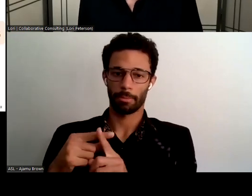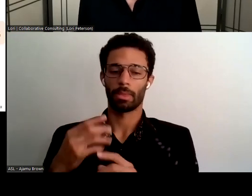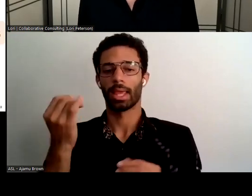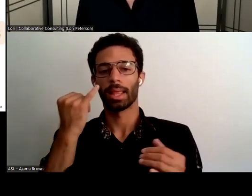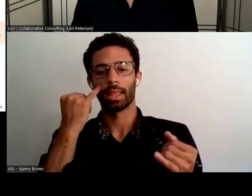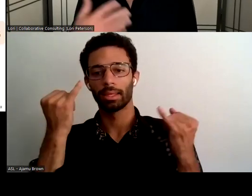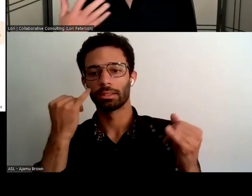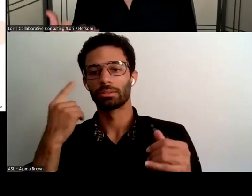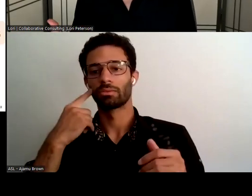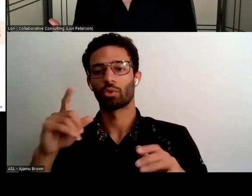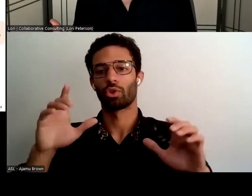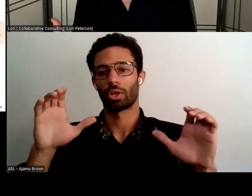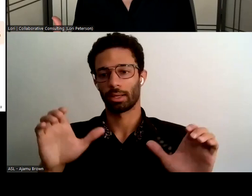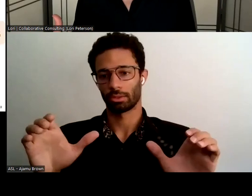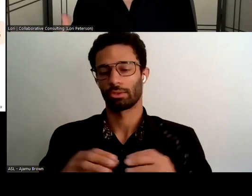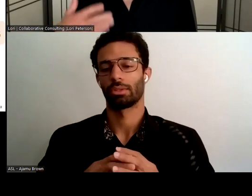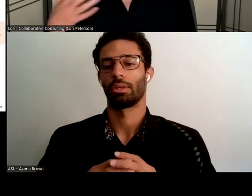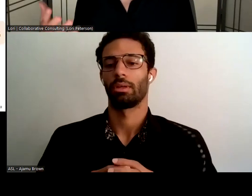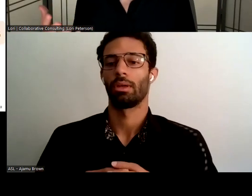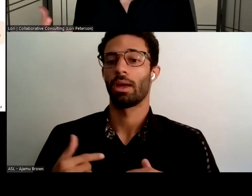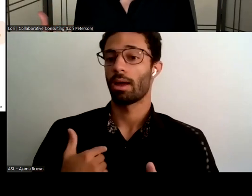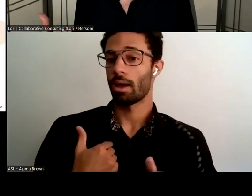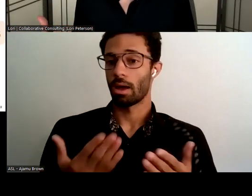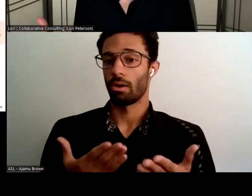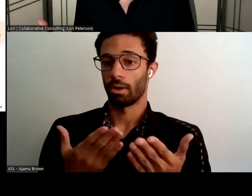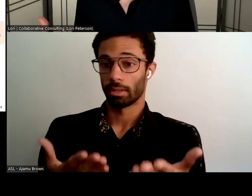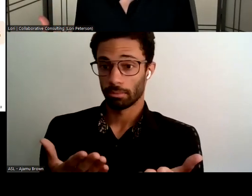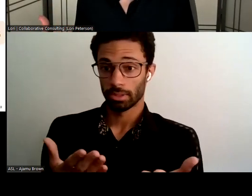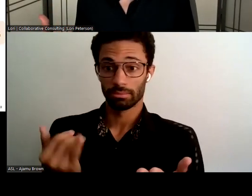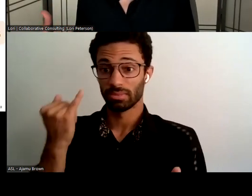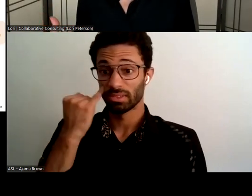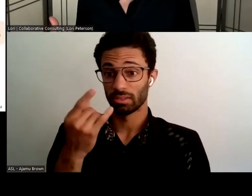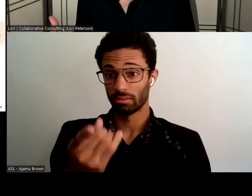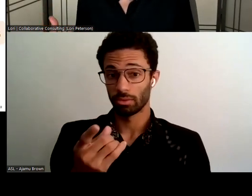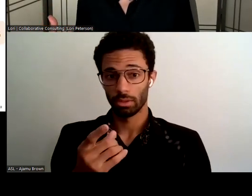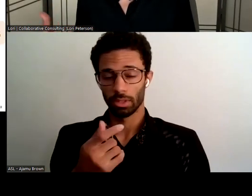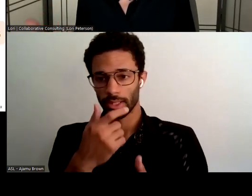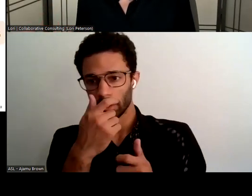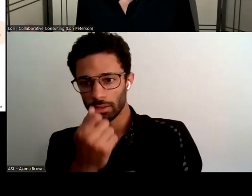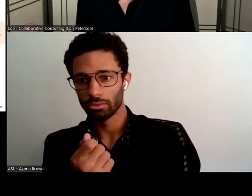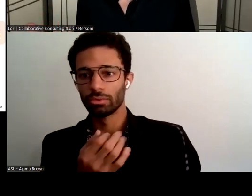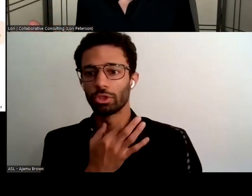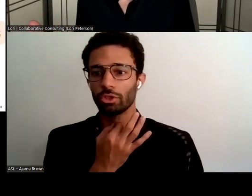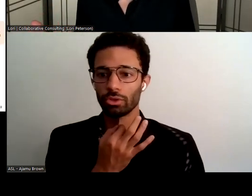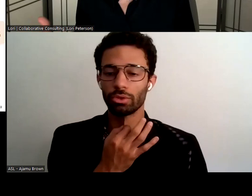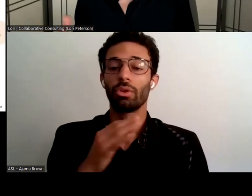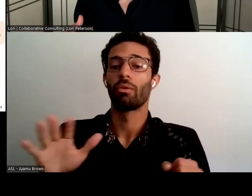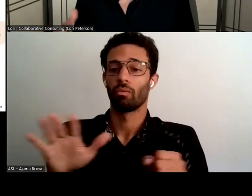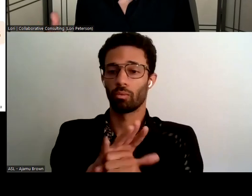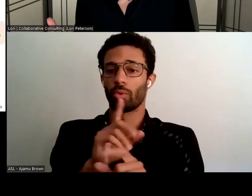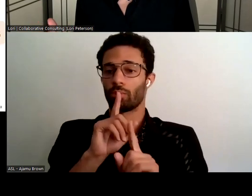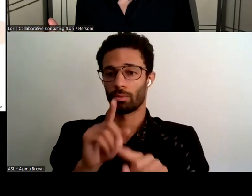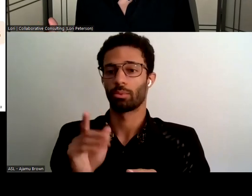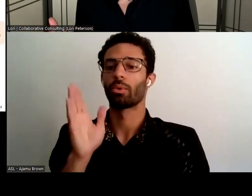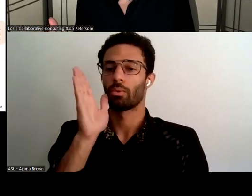action i would highly recommend if any of this piques your interest the full report will be available on